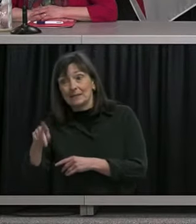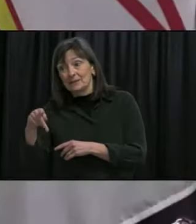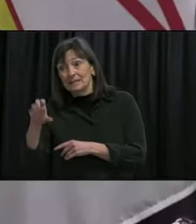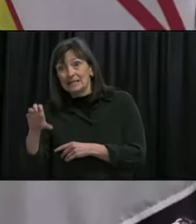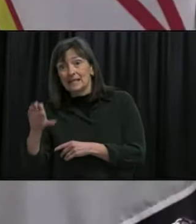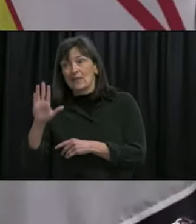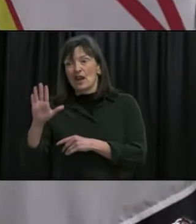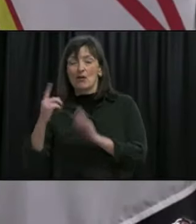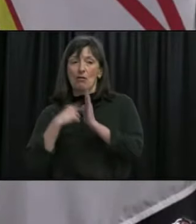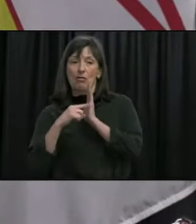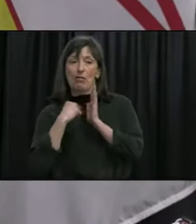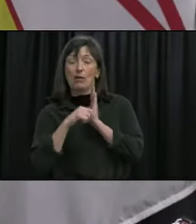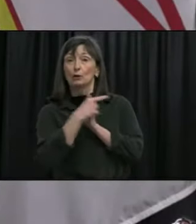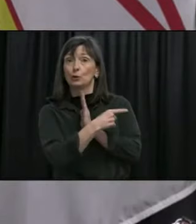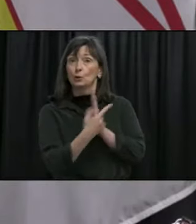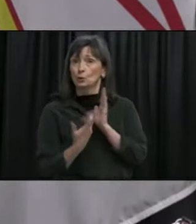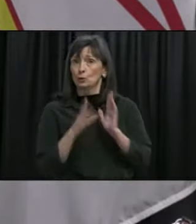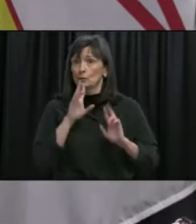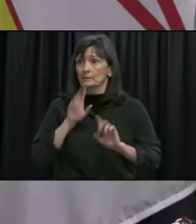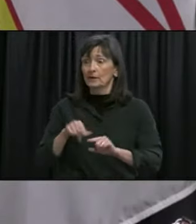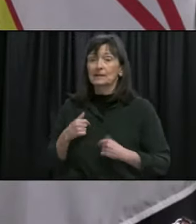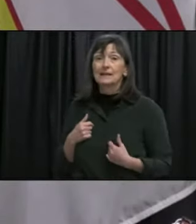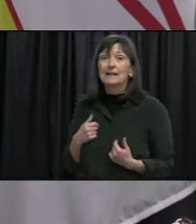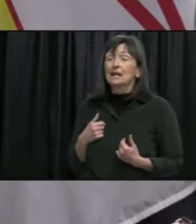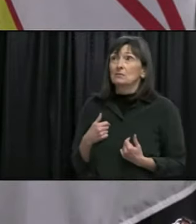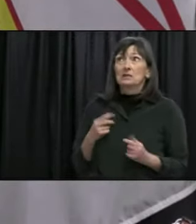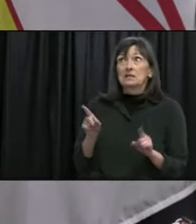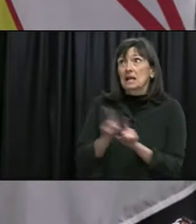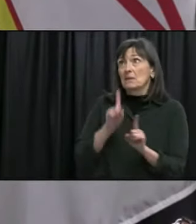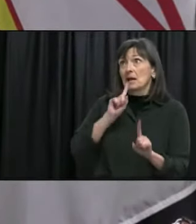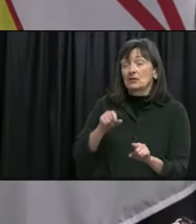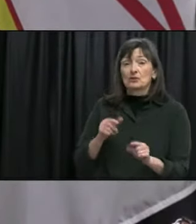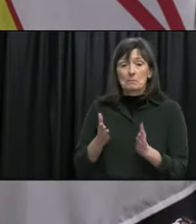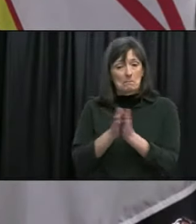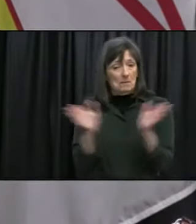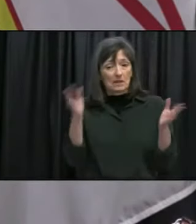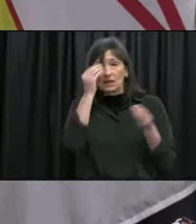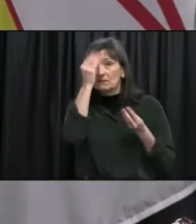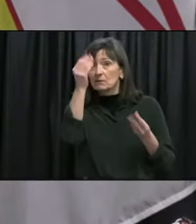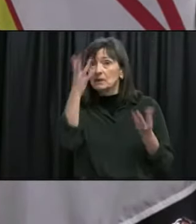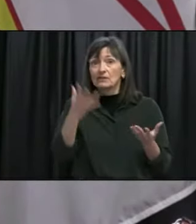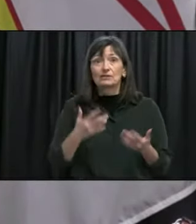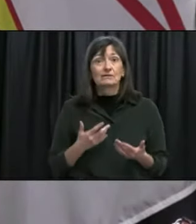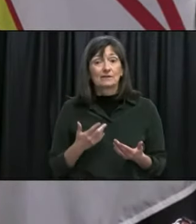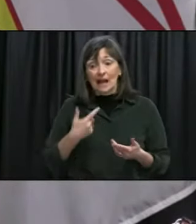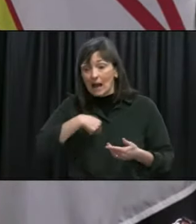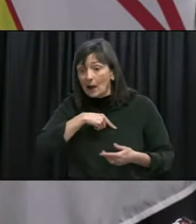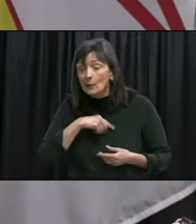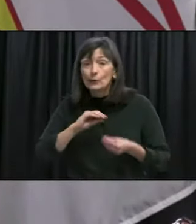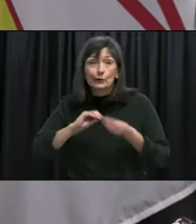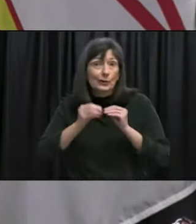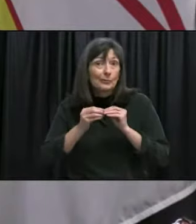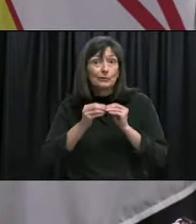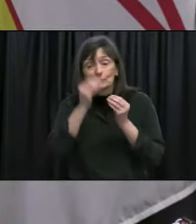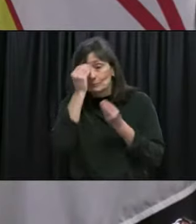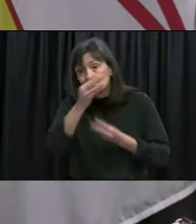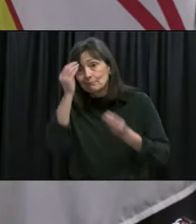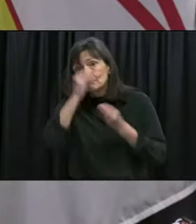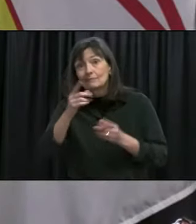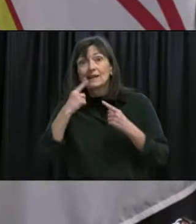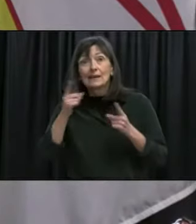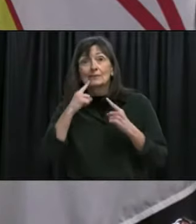the same Patrick I mean all the data has been publicly available data the cases we report every single day